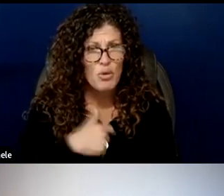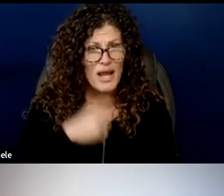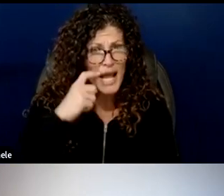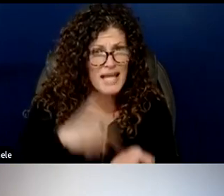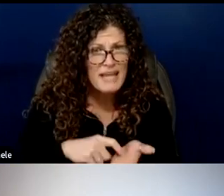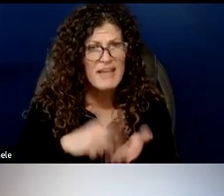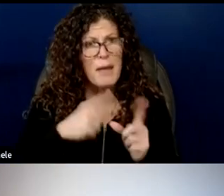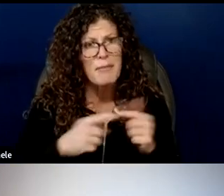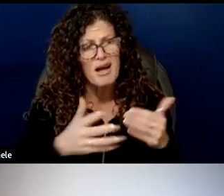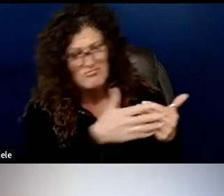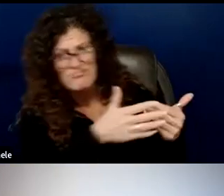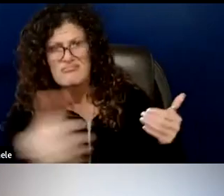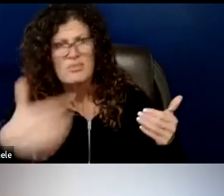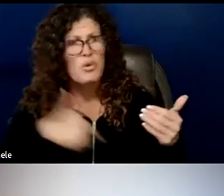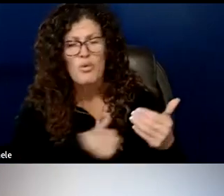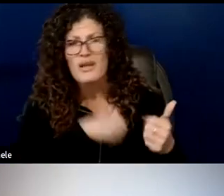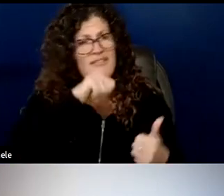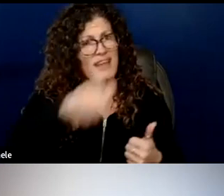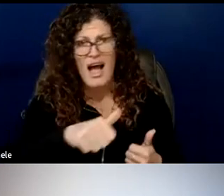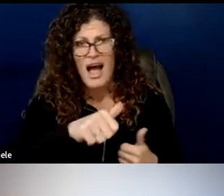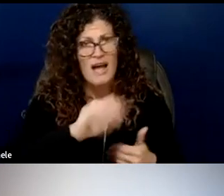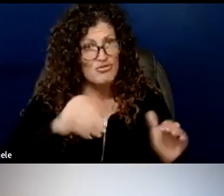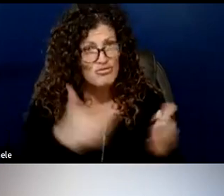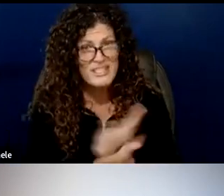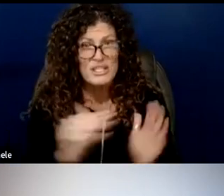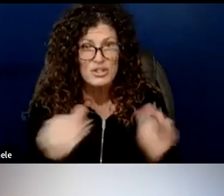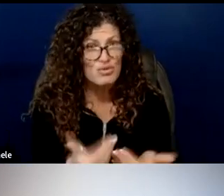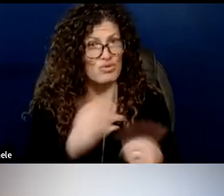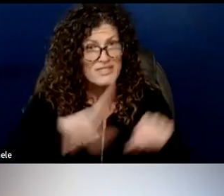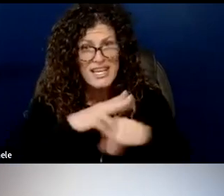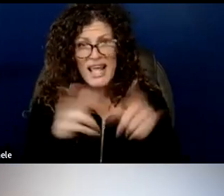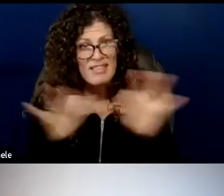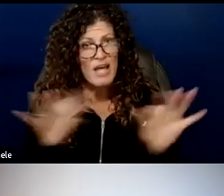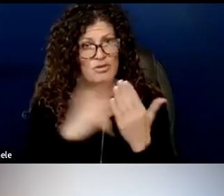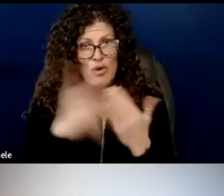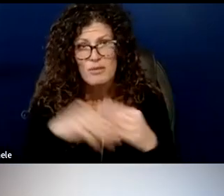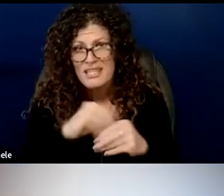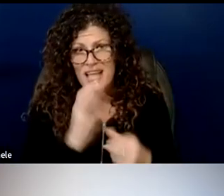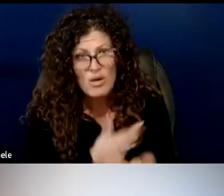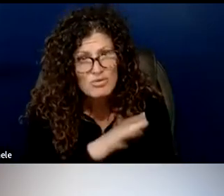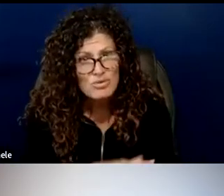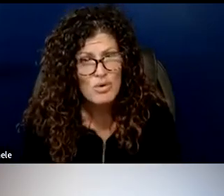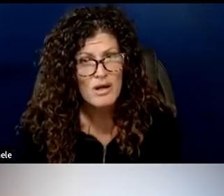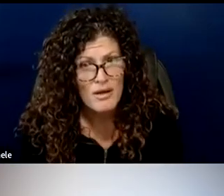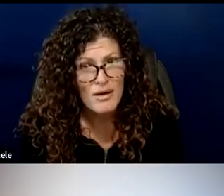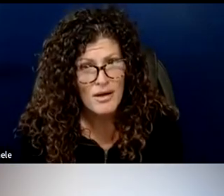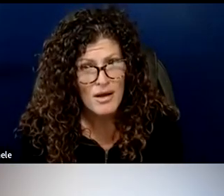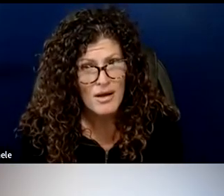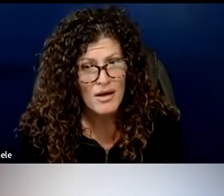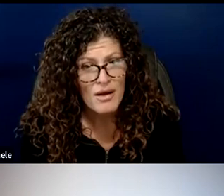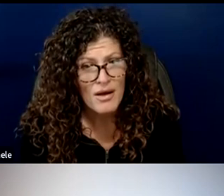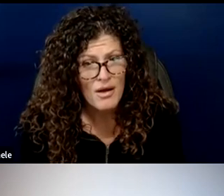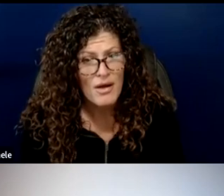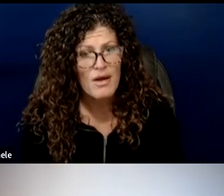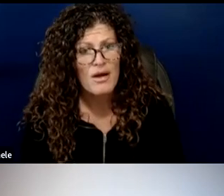to reintroduce native language literacy programs in its schools the lack of widely available educational options